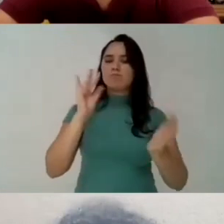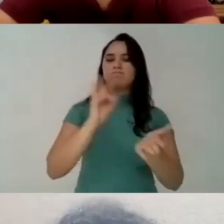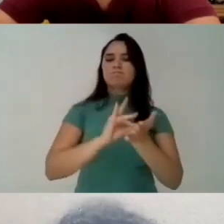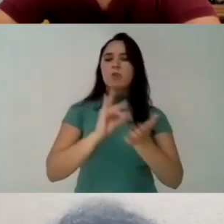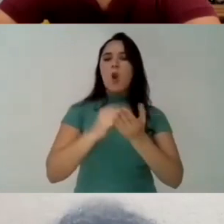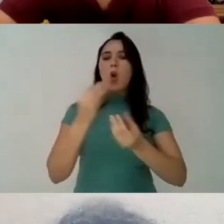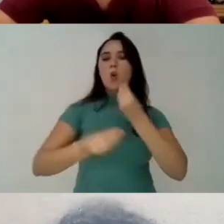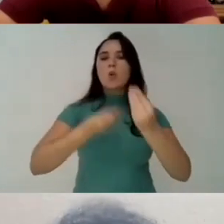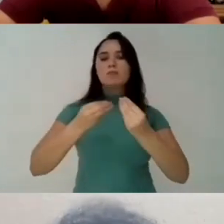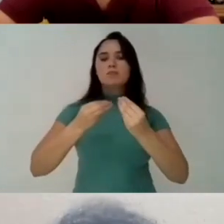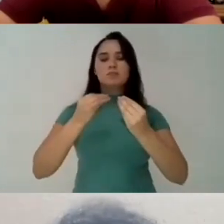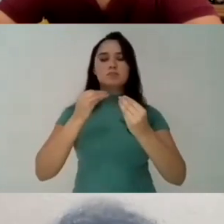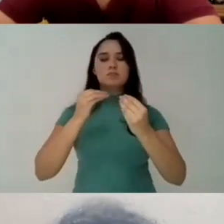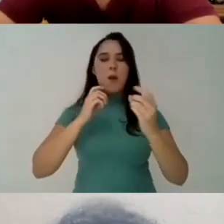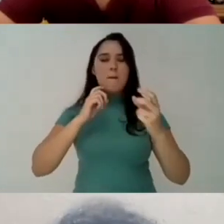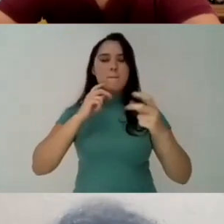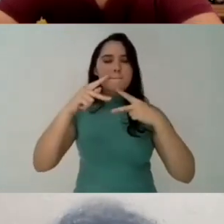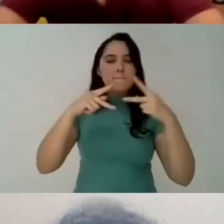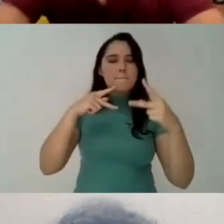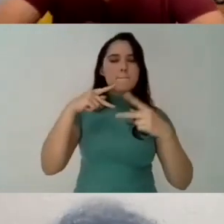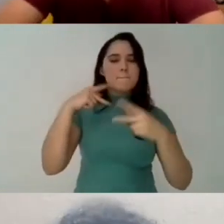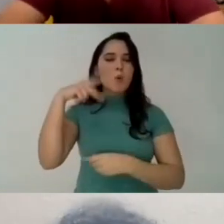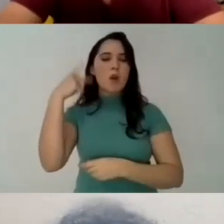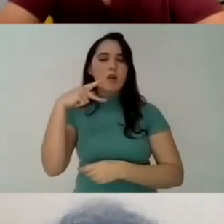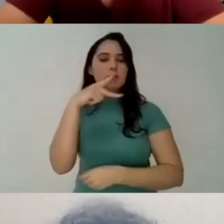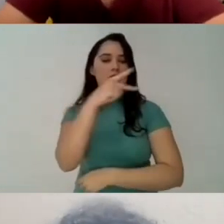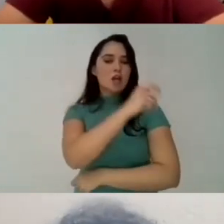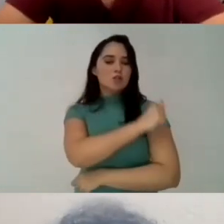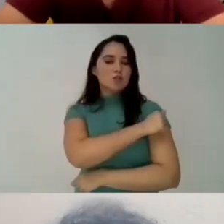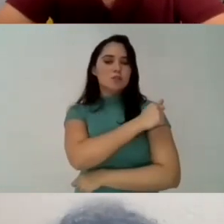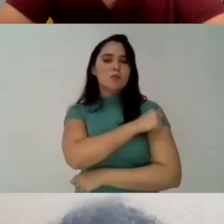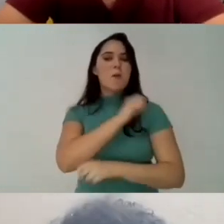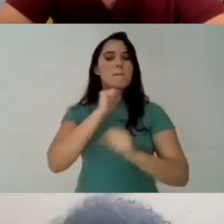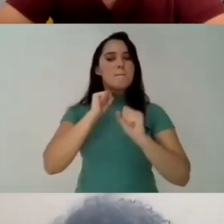the sector in this anti-racism fight